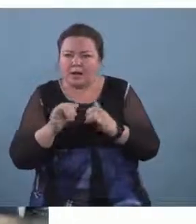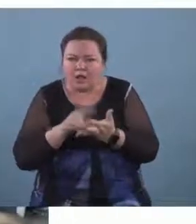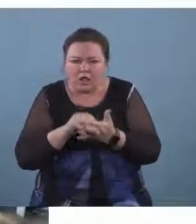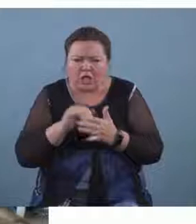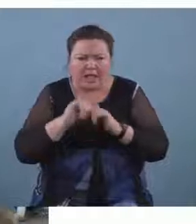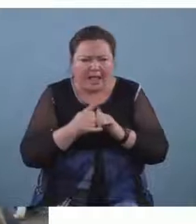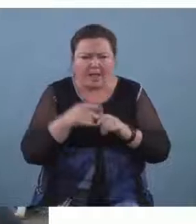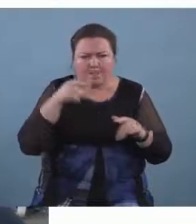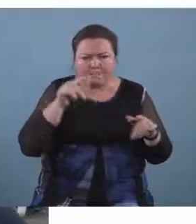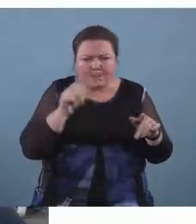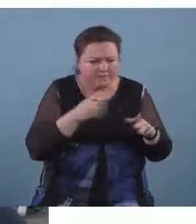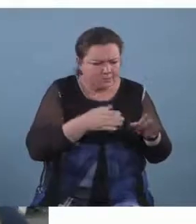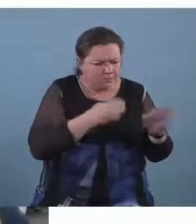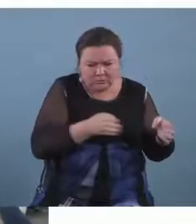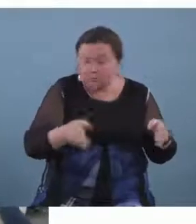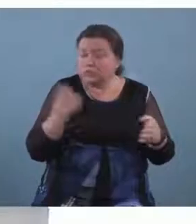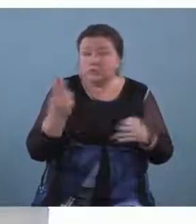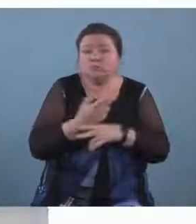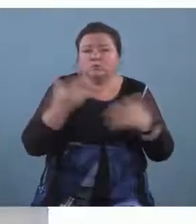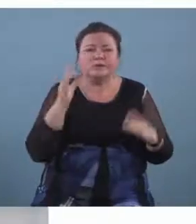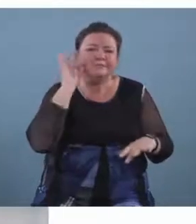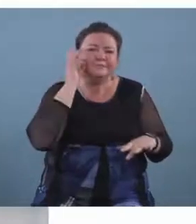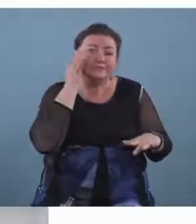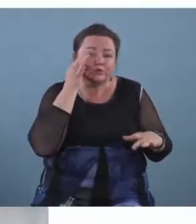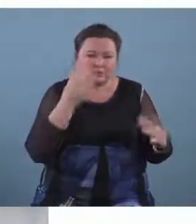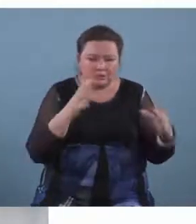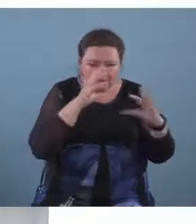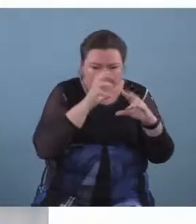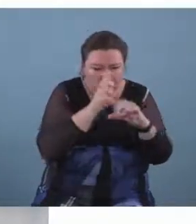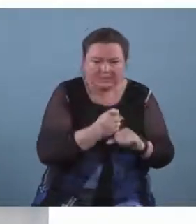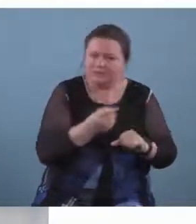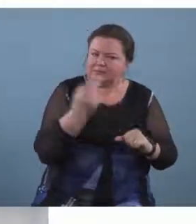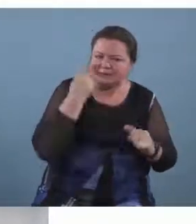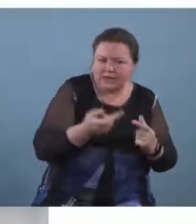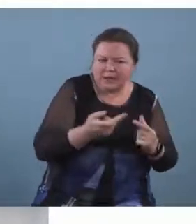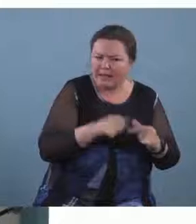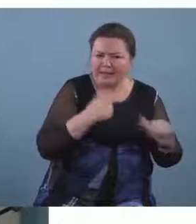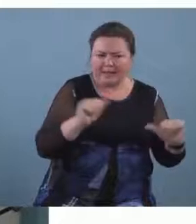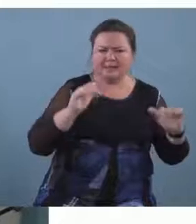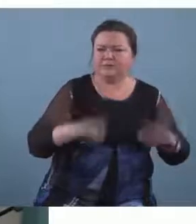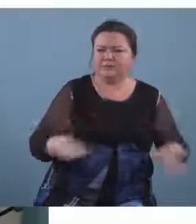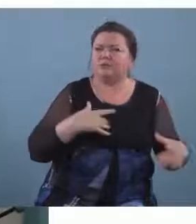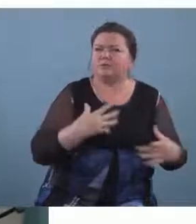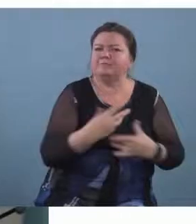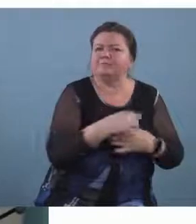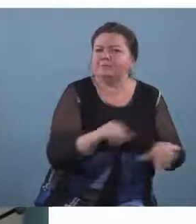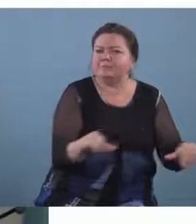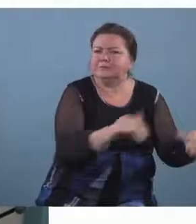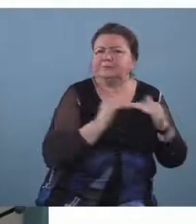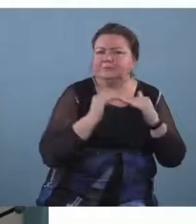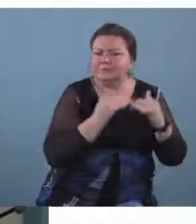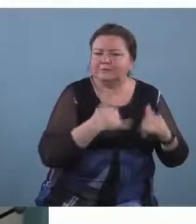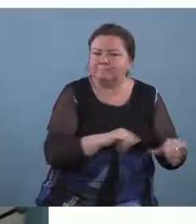fantastic and watching their level of engagement um those sort of activities could be done with any child so this is a really positive message